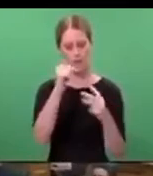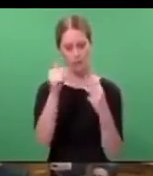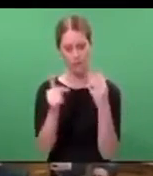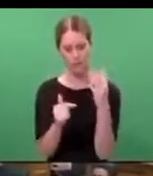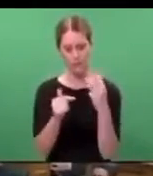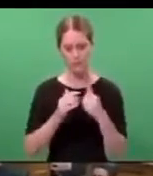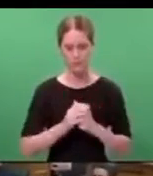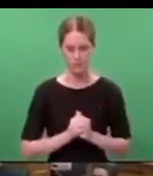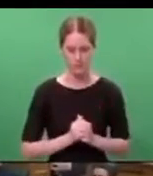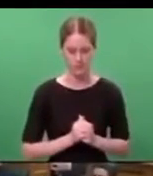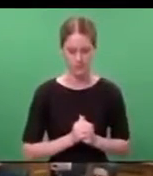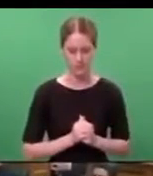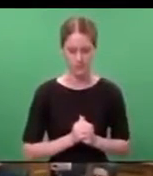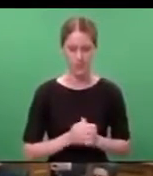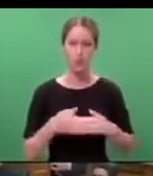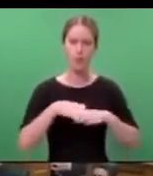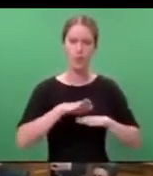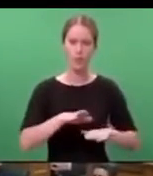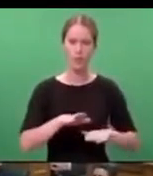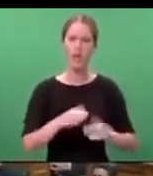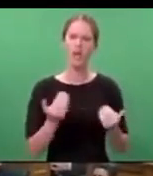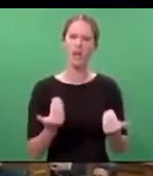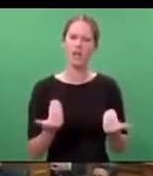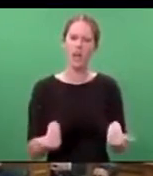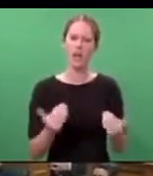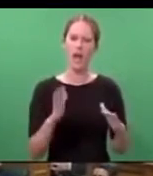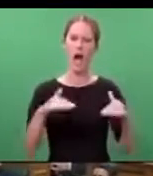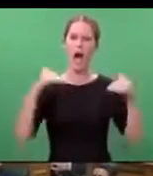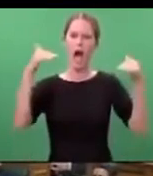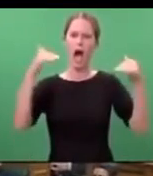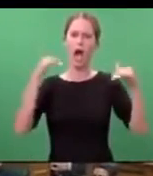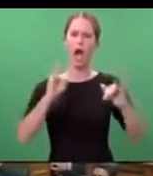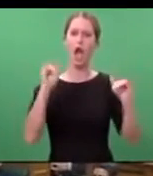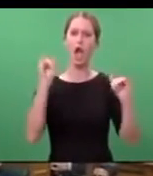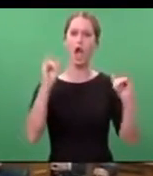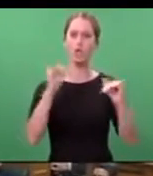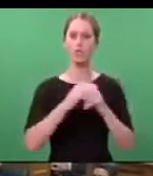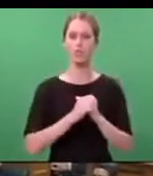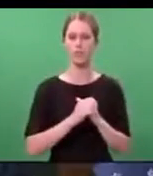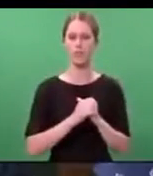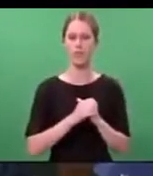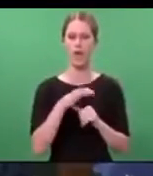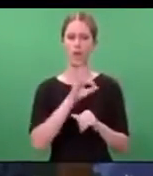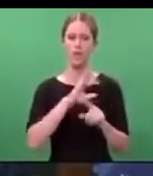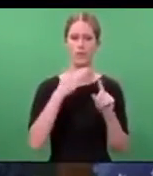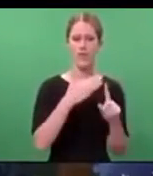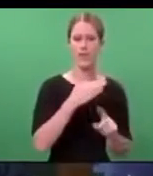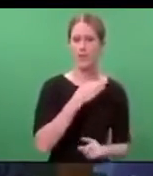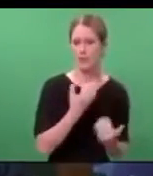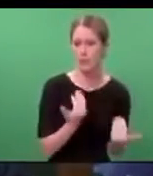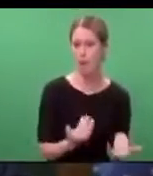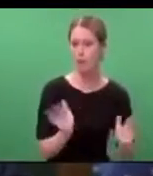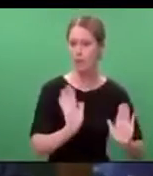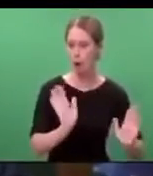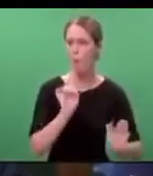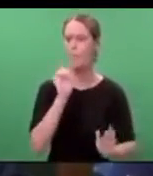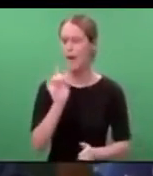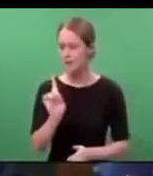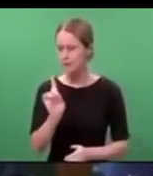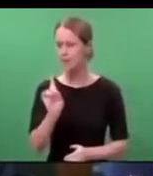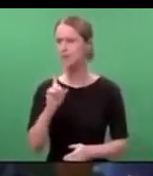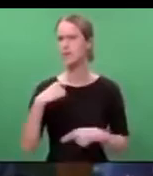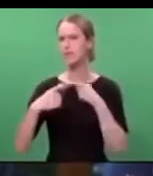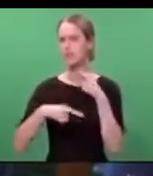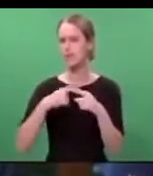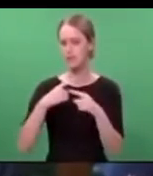As a nation, we do remain on high alert. While there isn't a specific threat at present, we are maintaining